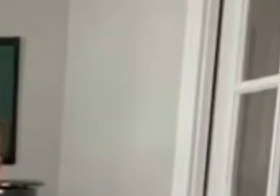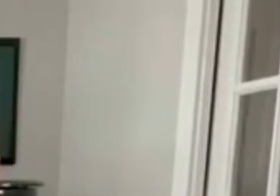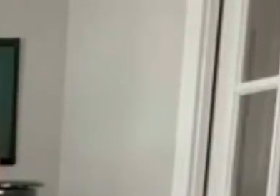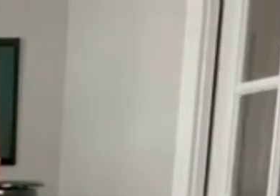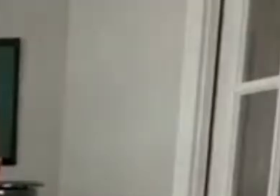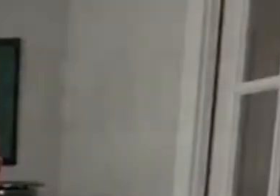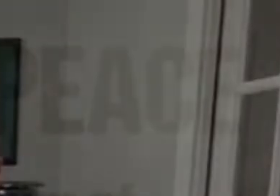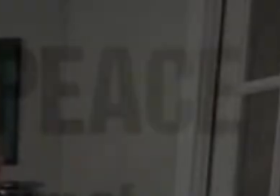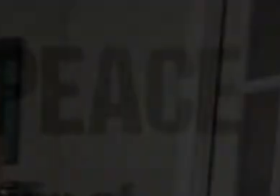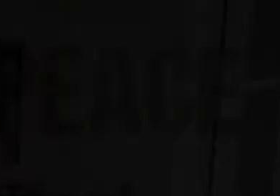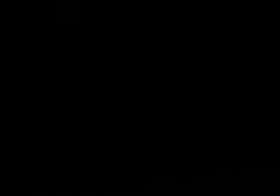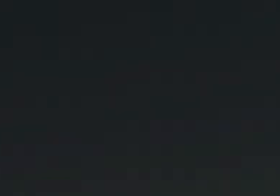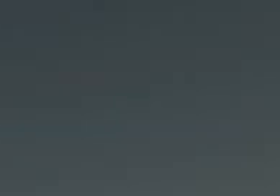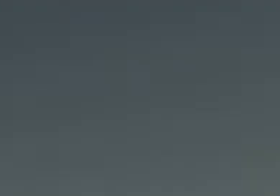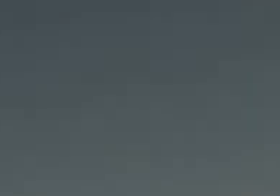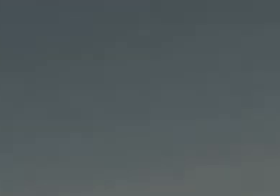Peace be with you!